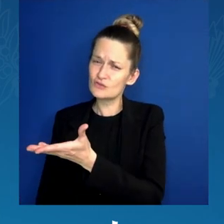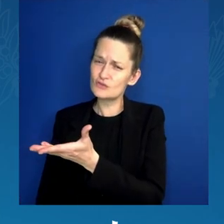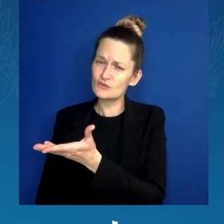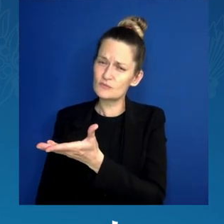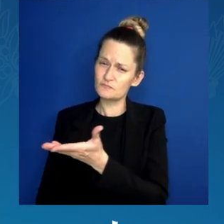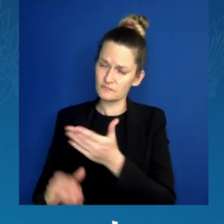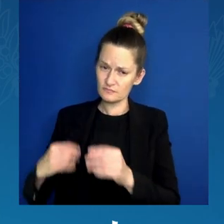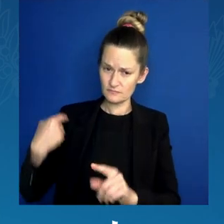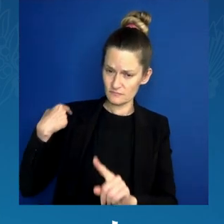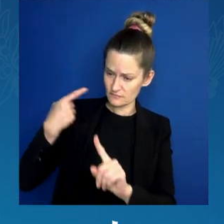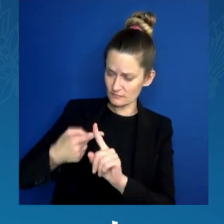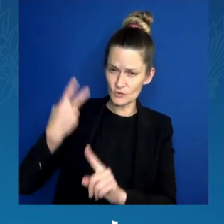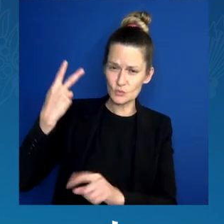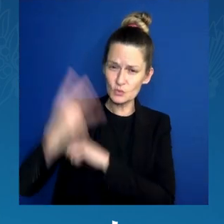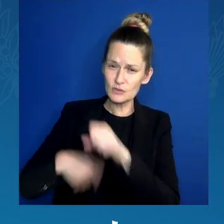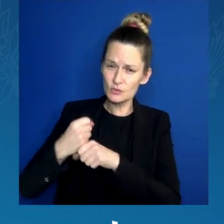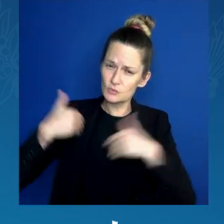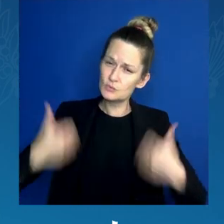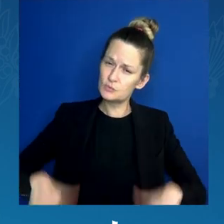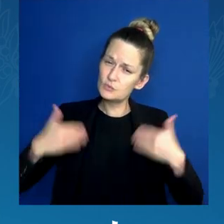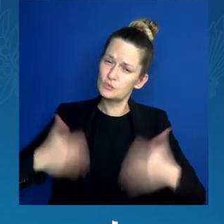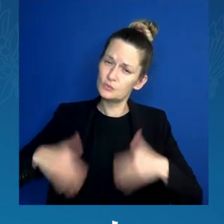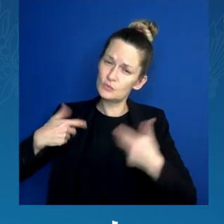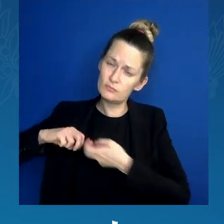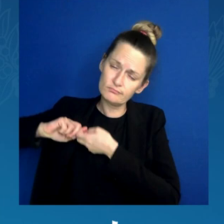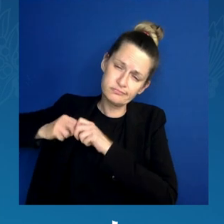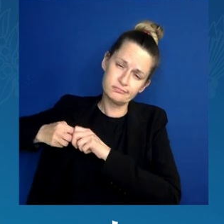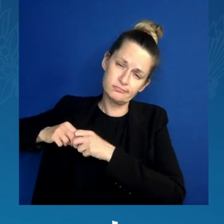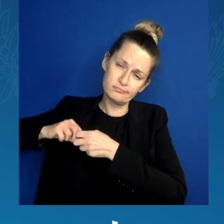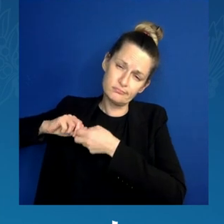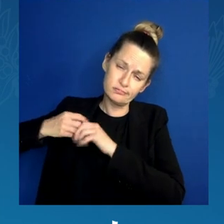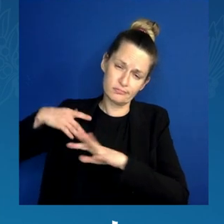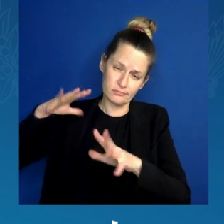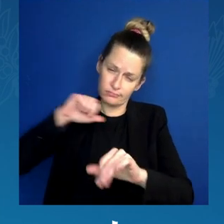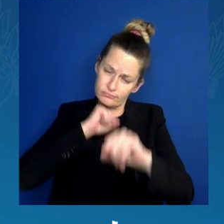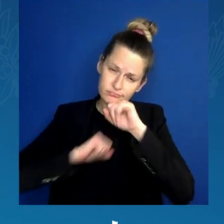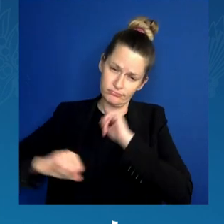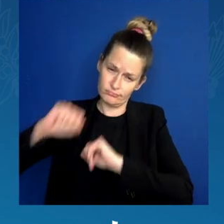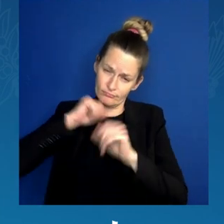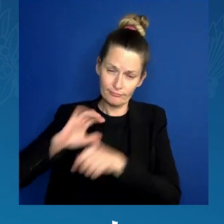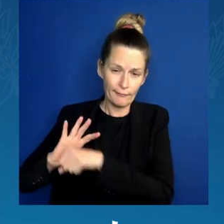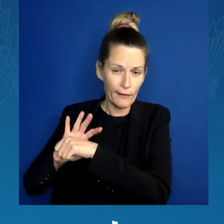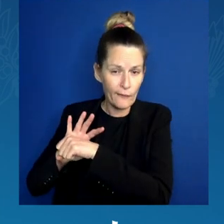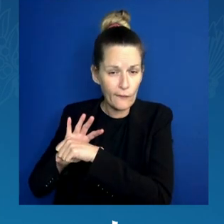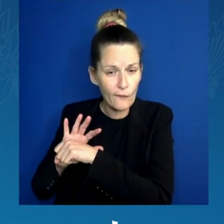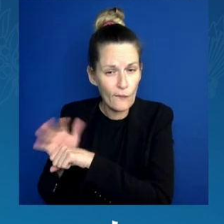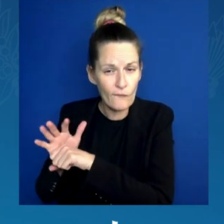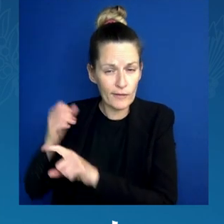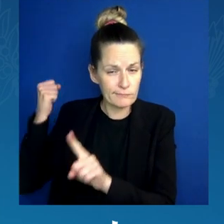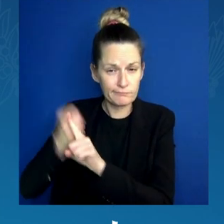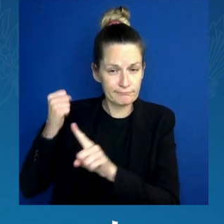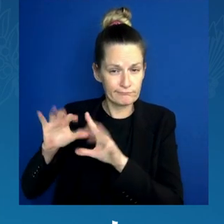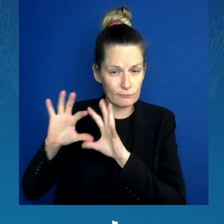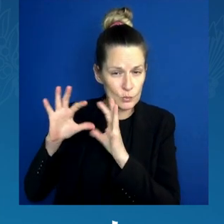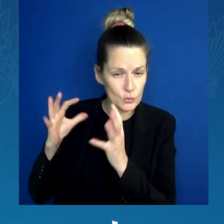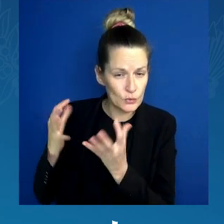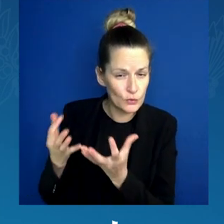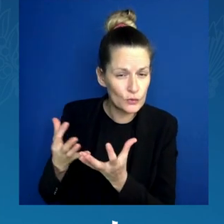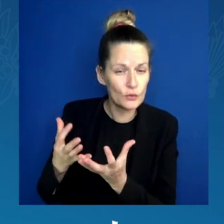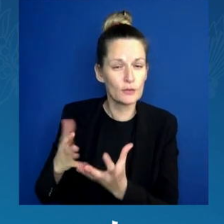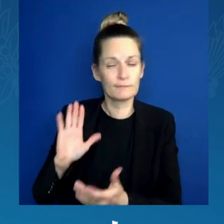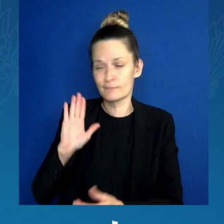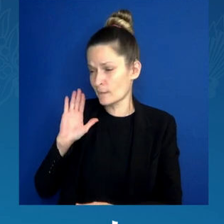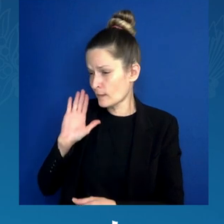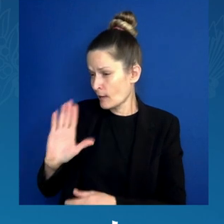A global pandemic which interrupted your education in many